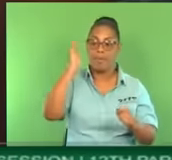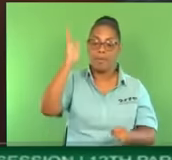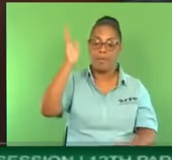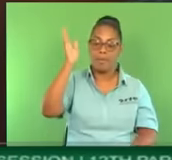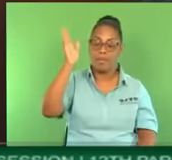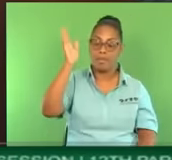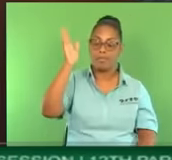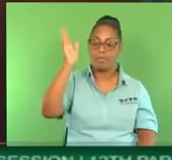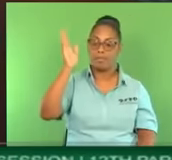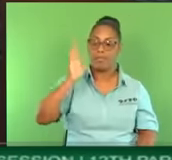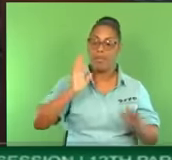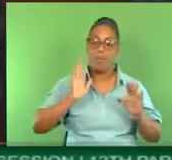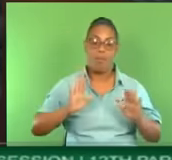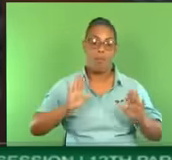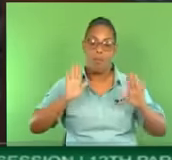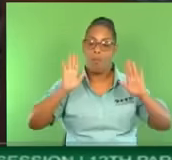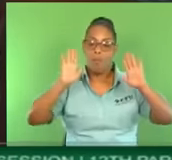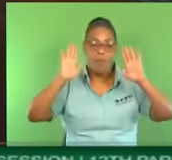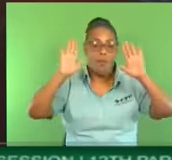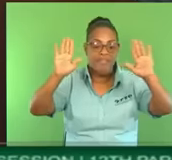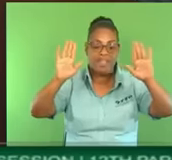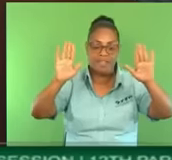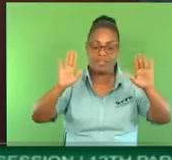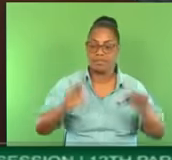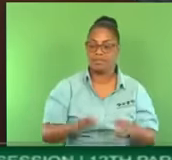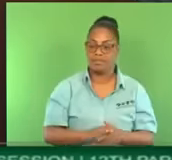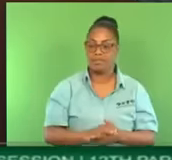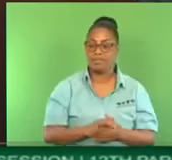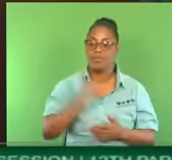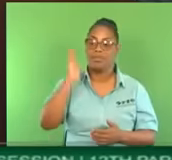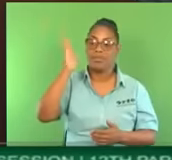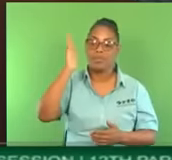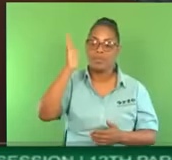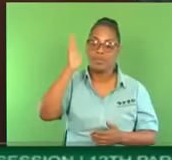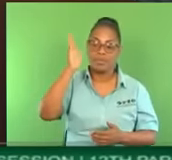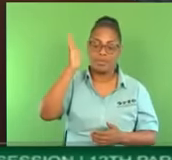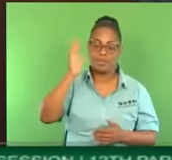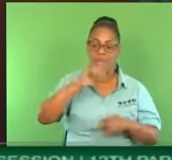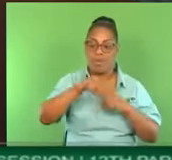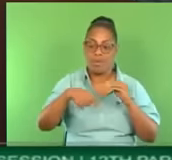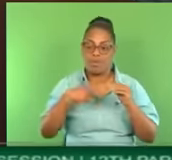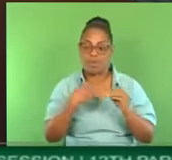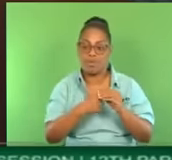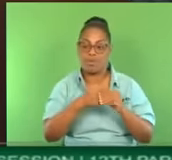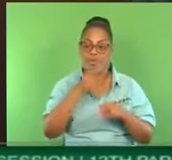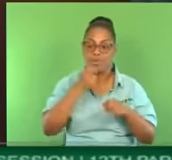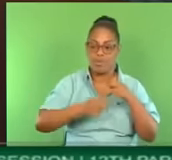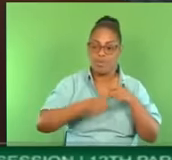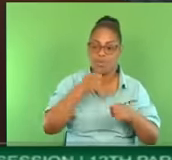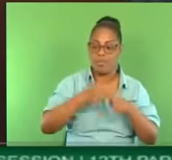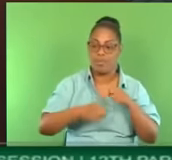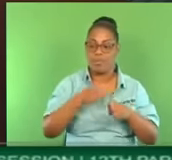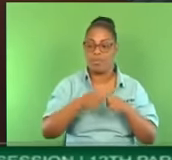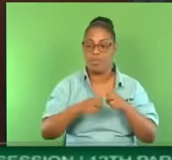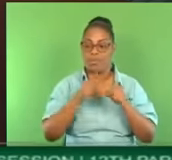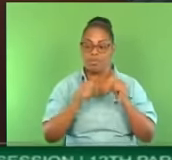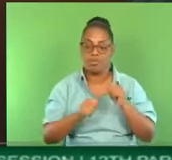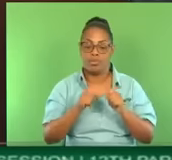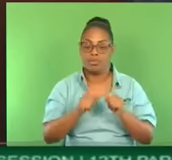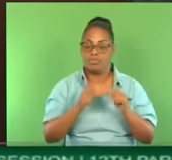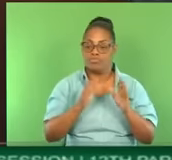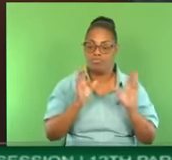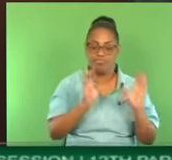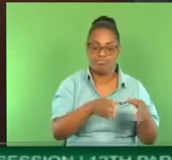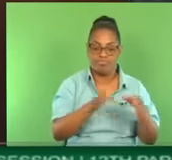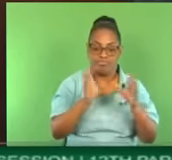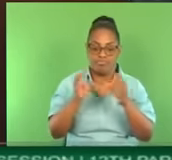detailed analysis of our problems sector by sector. Last Friday, we want to join our